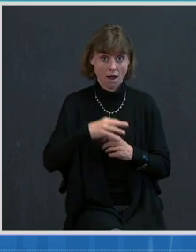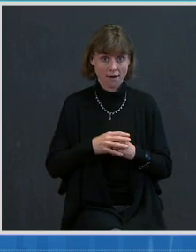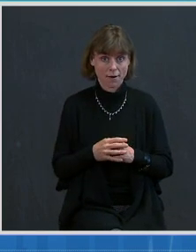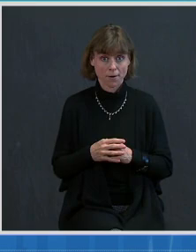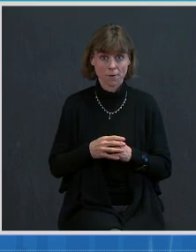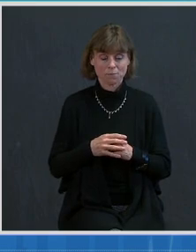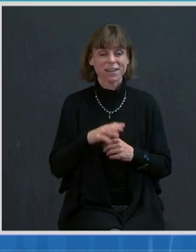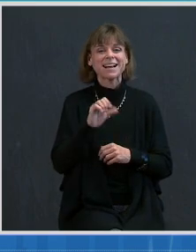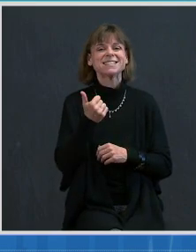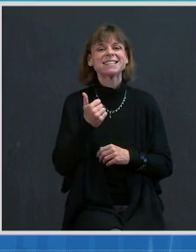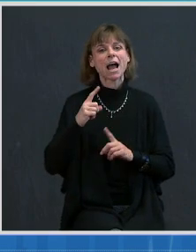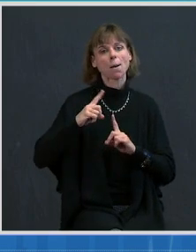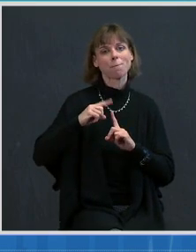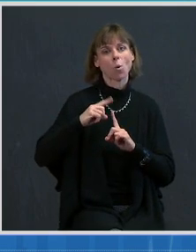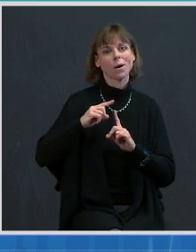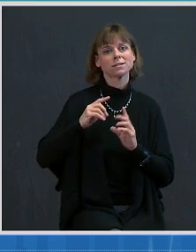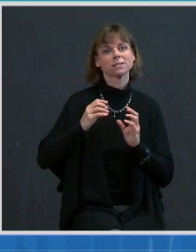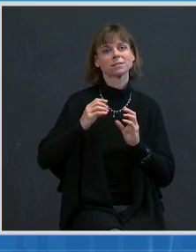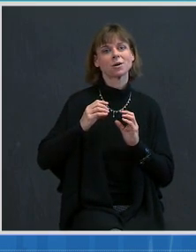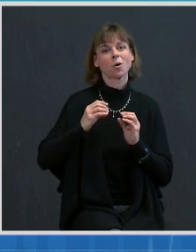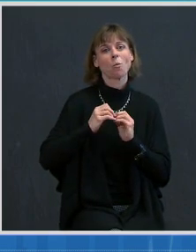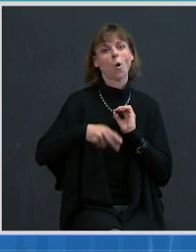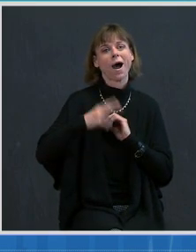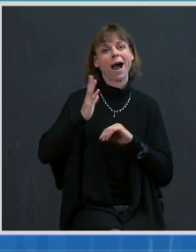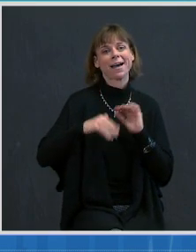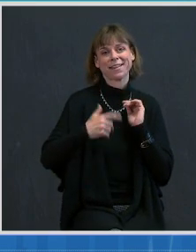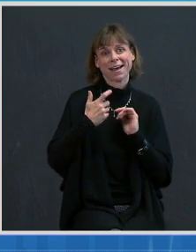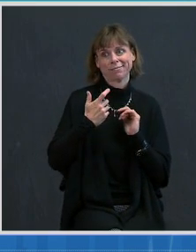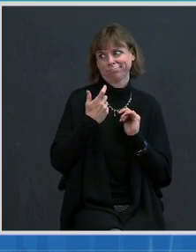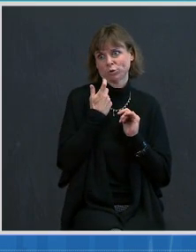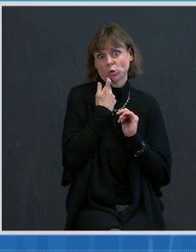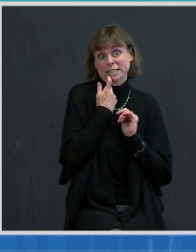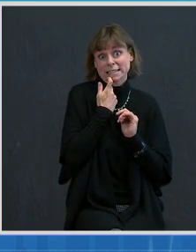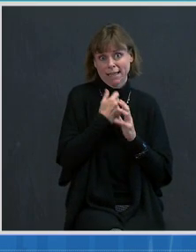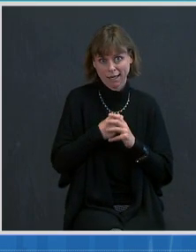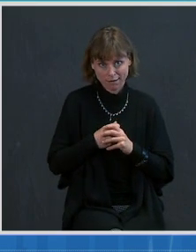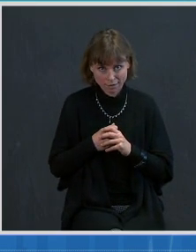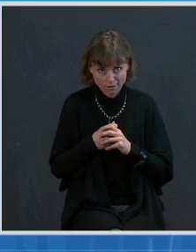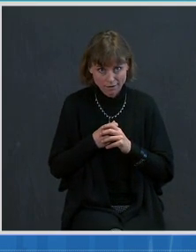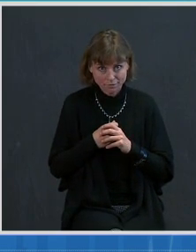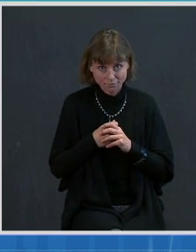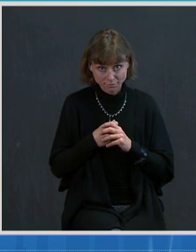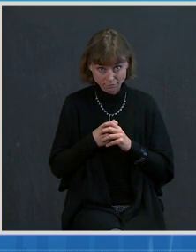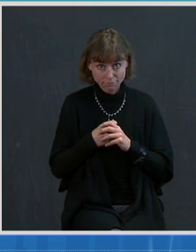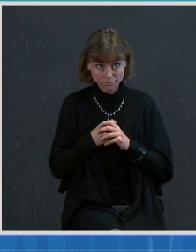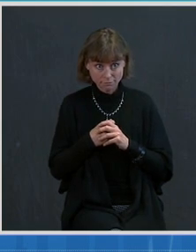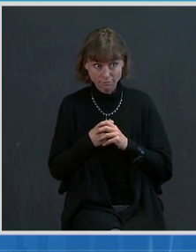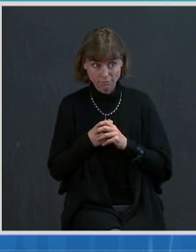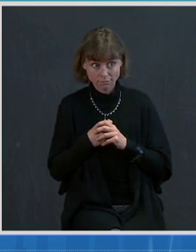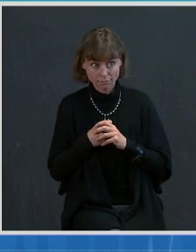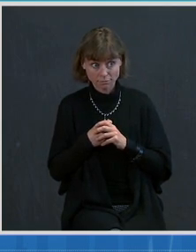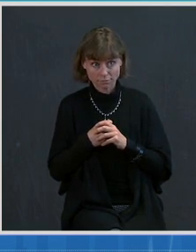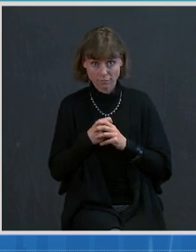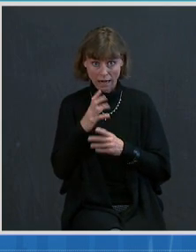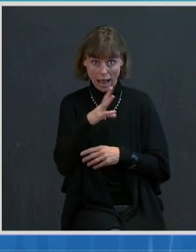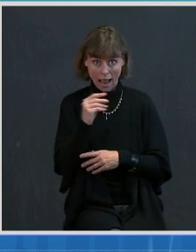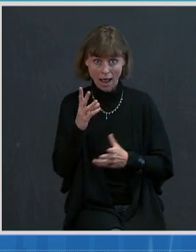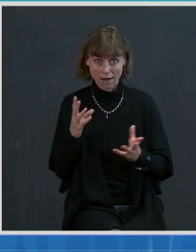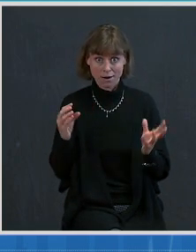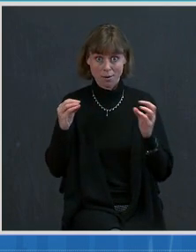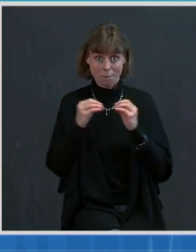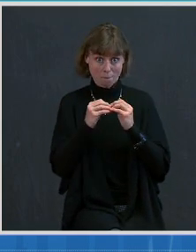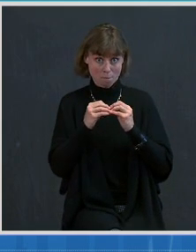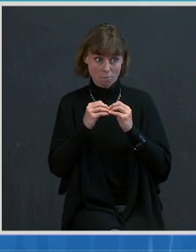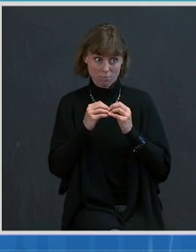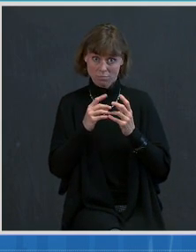10 points higher than it was a short while ago, and more significant than from when the Biden administration